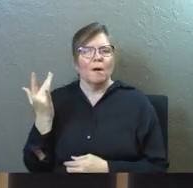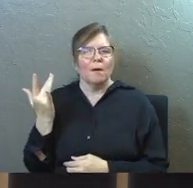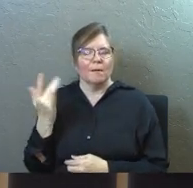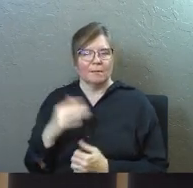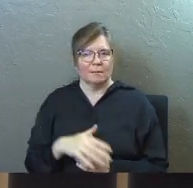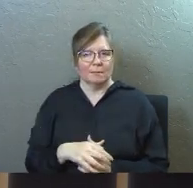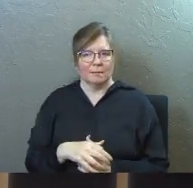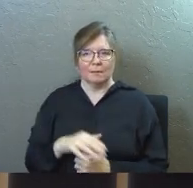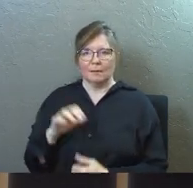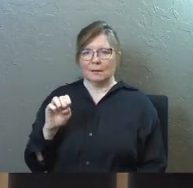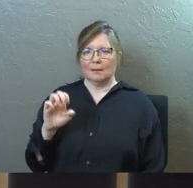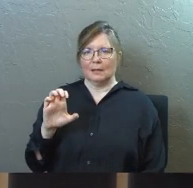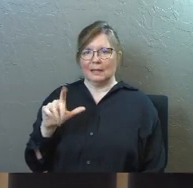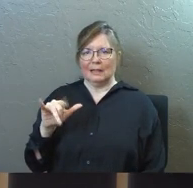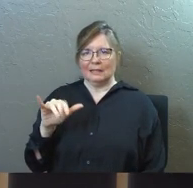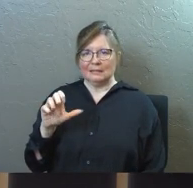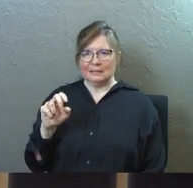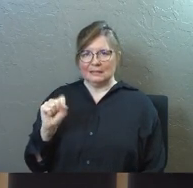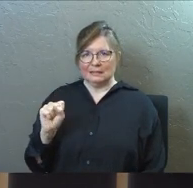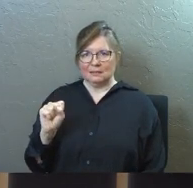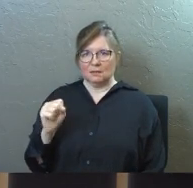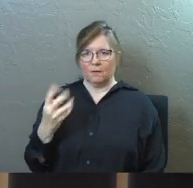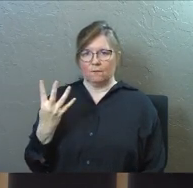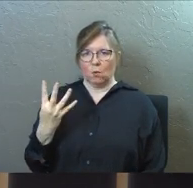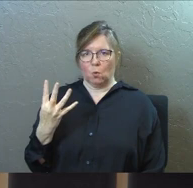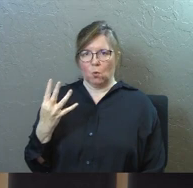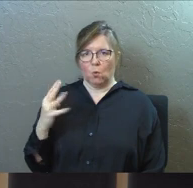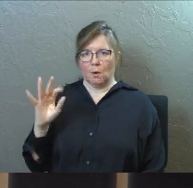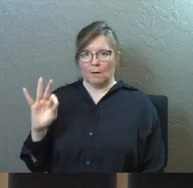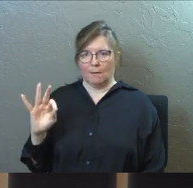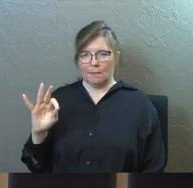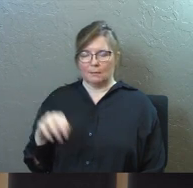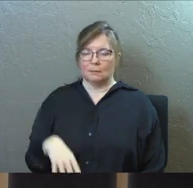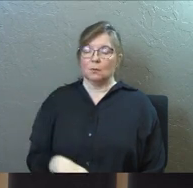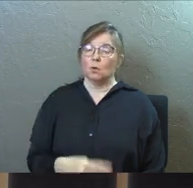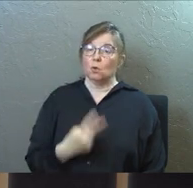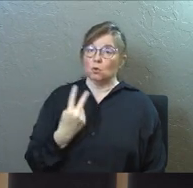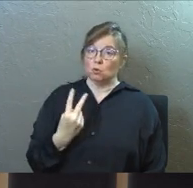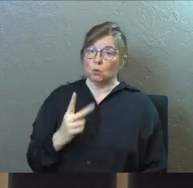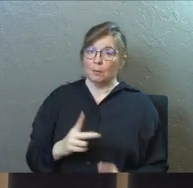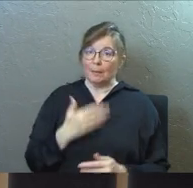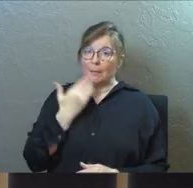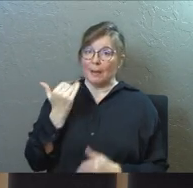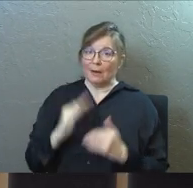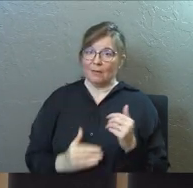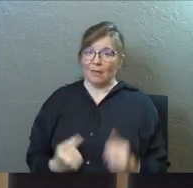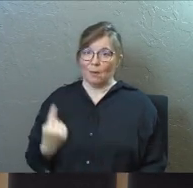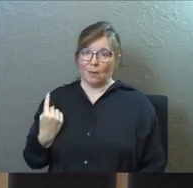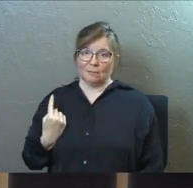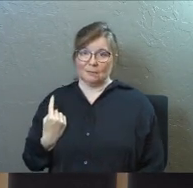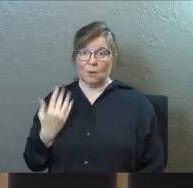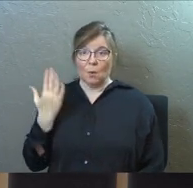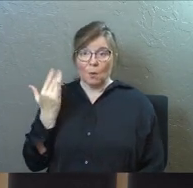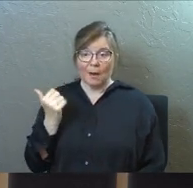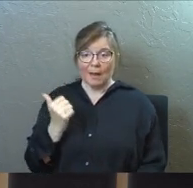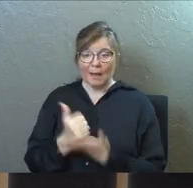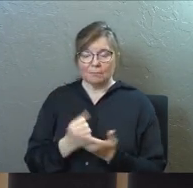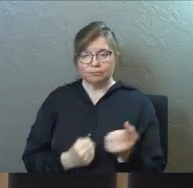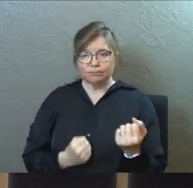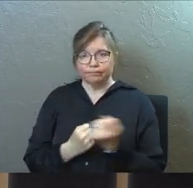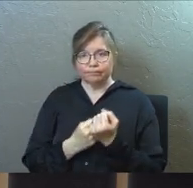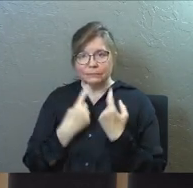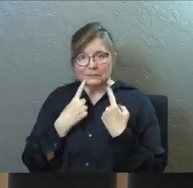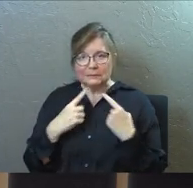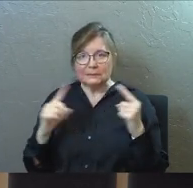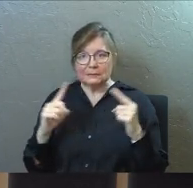Ecclesiastes 4.9, some of you guys know this passage, says two are better off than one, for they can help each other succeed, a person standing